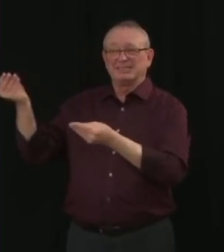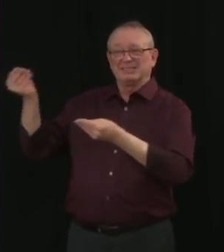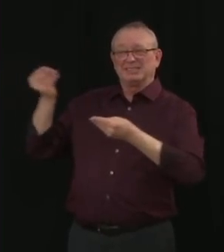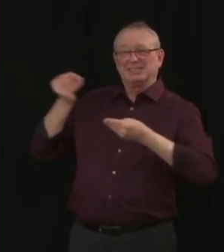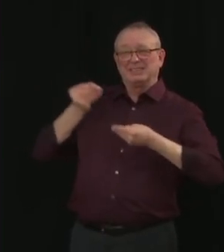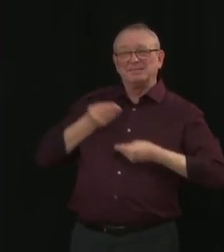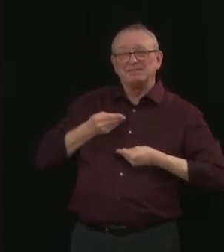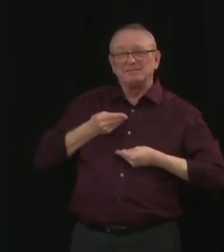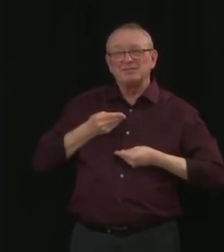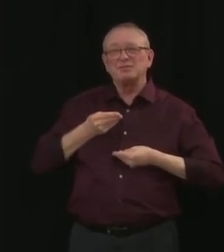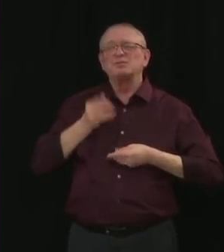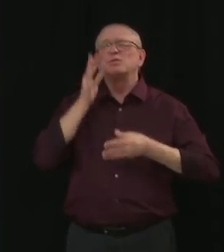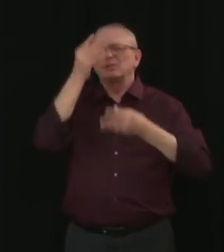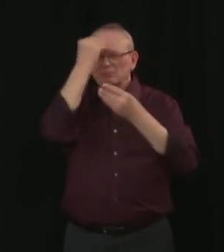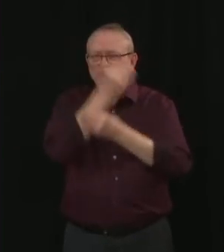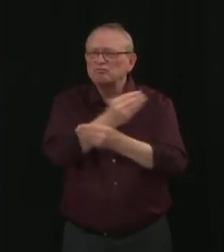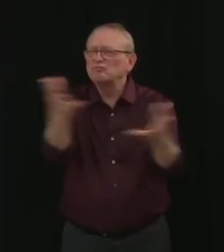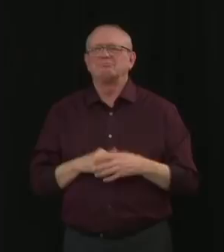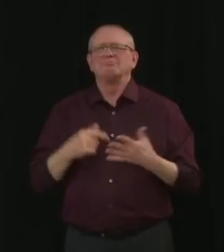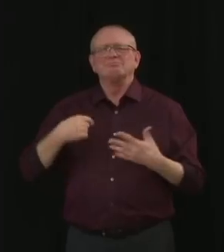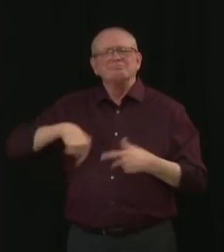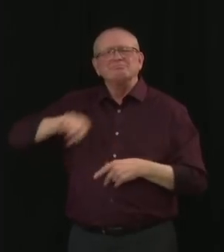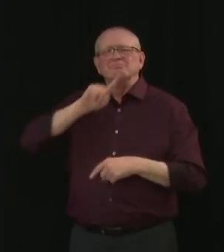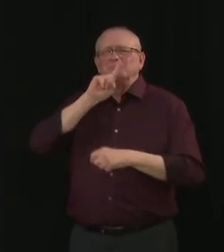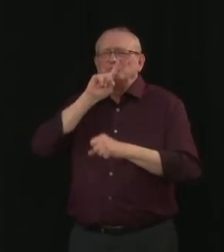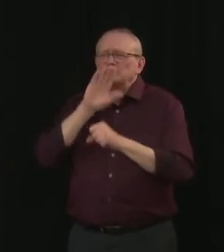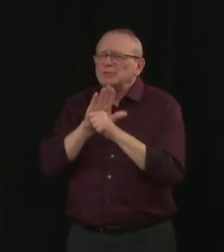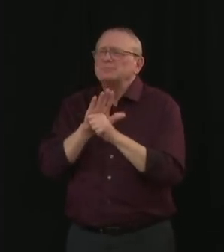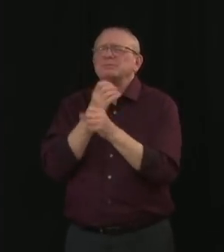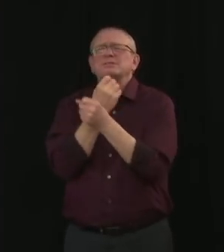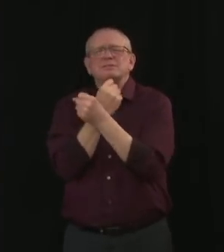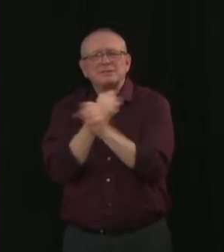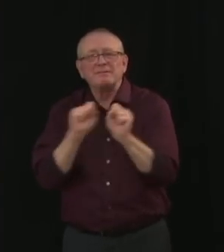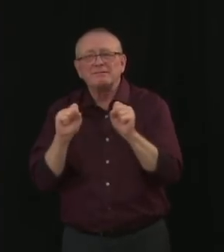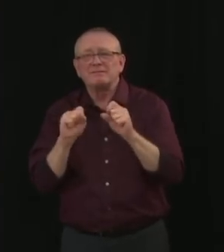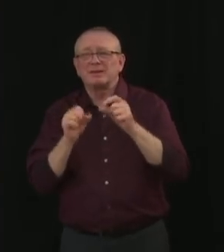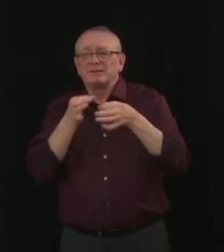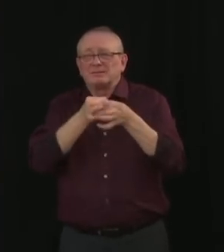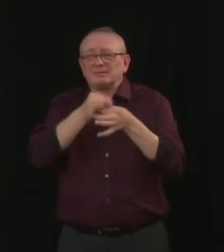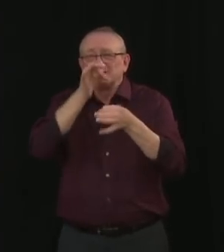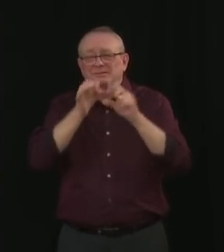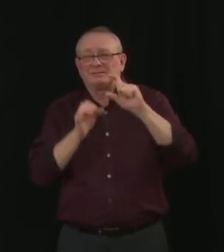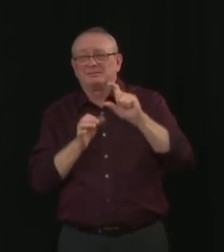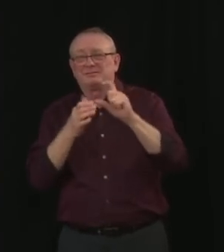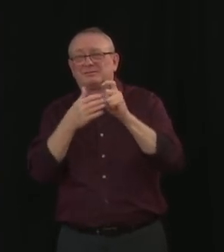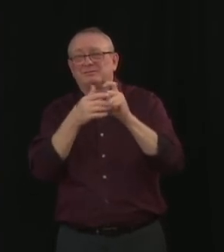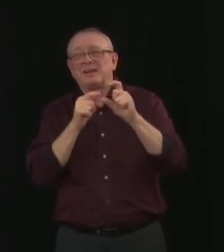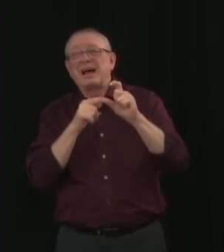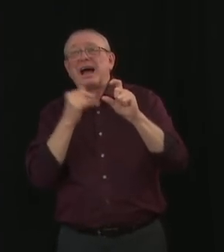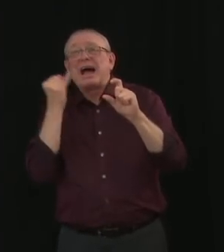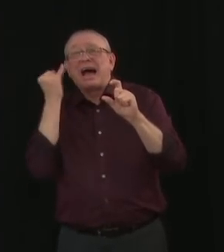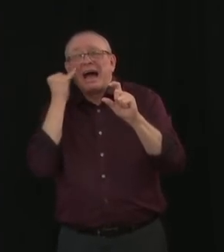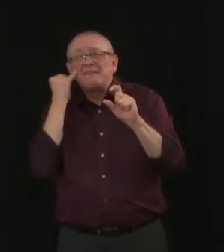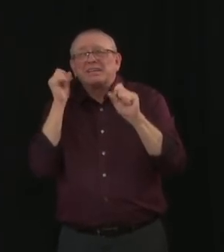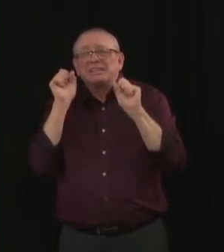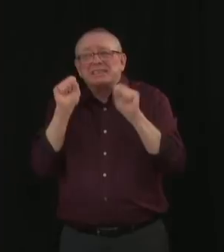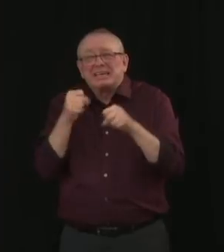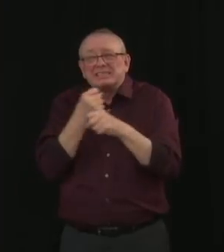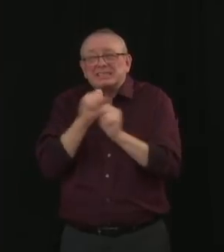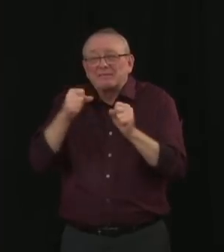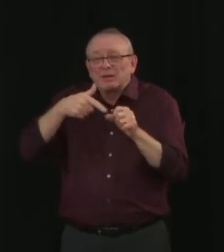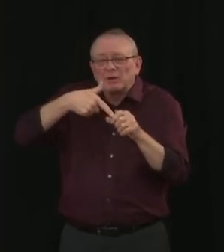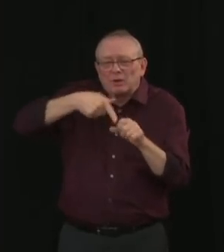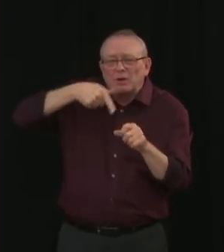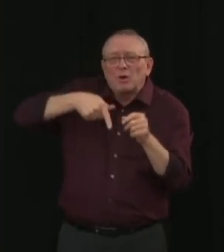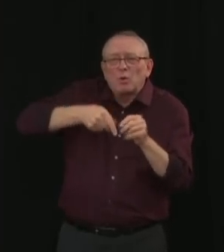into your arms as quickly as possible. Whenever a sixth dose can be safely extracted from a vial, our teams are doing